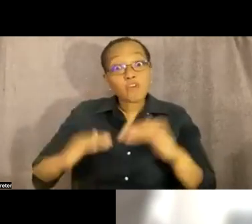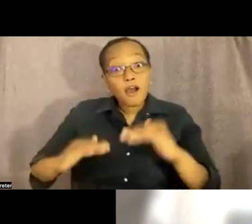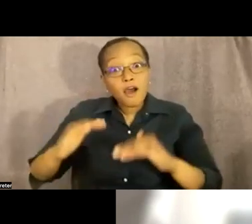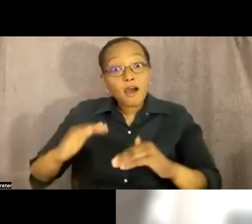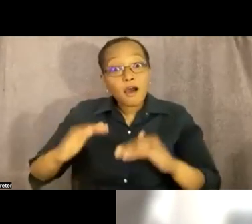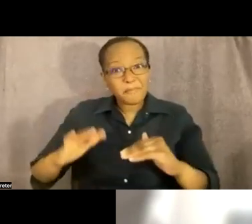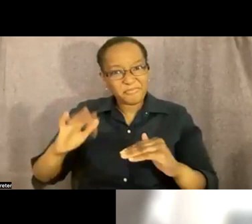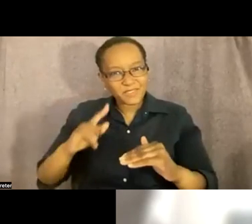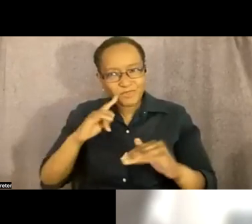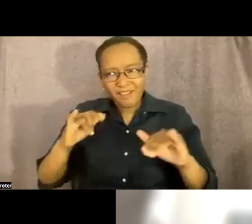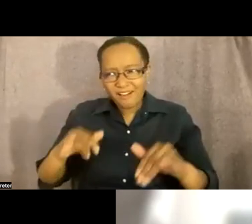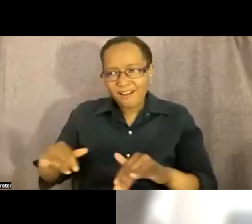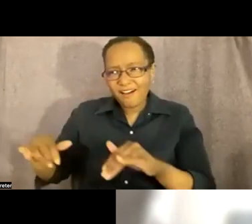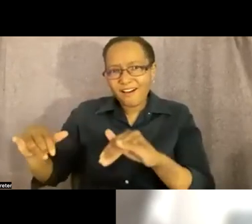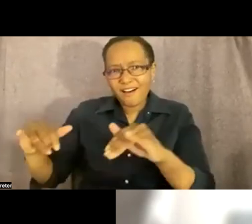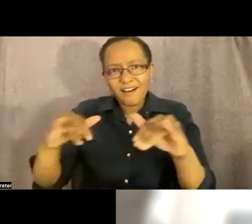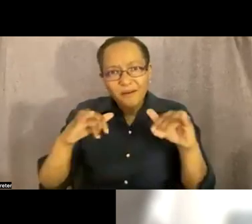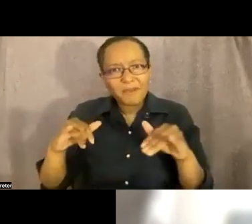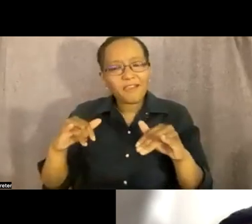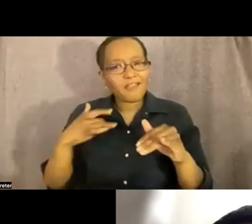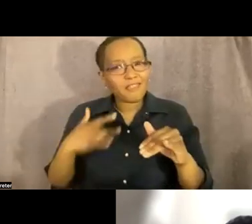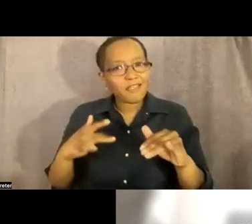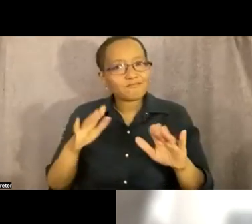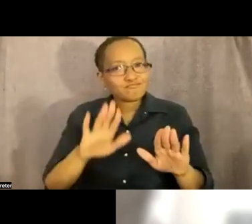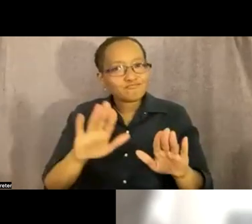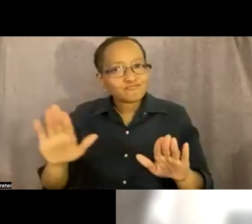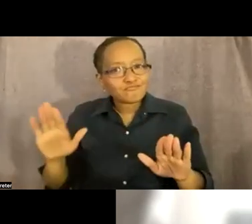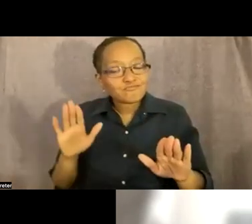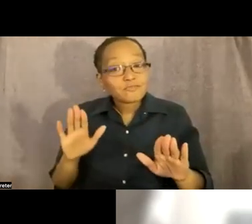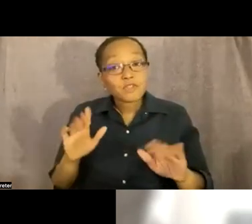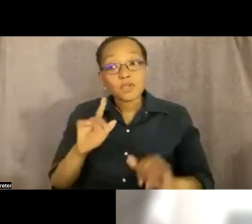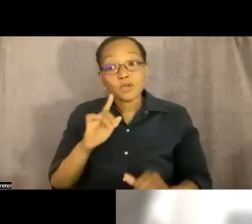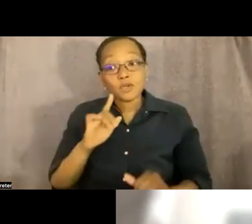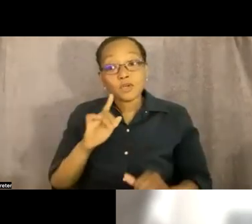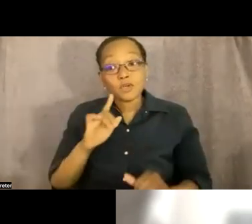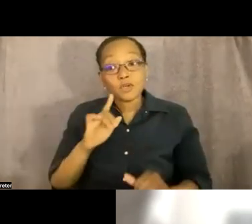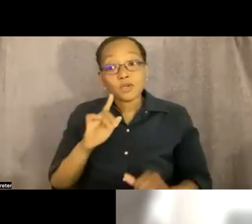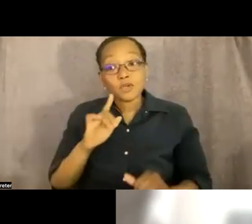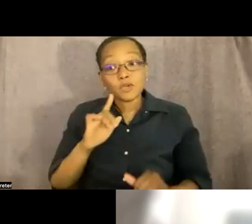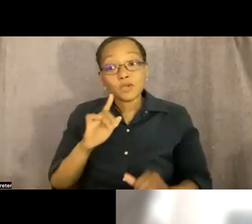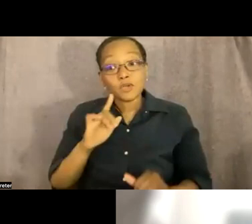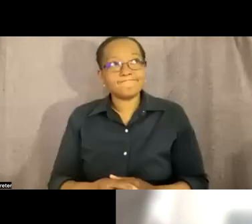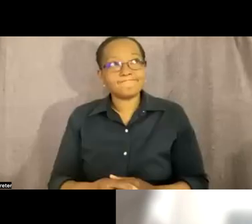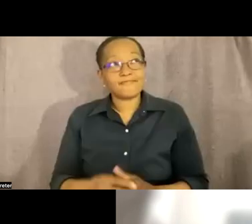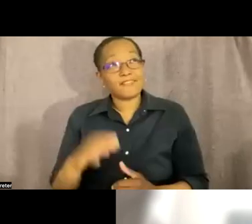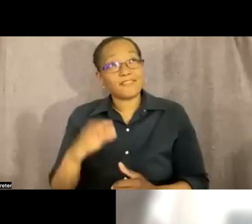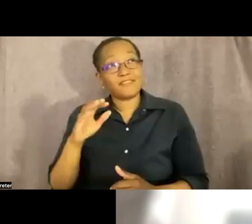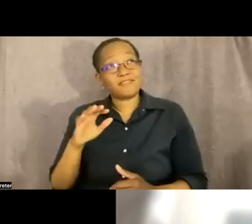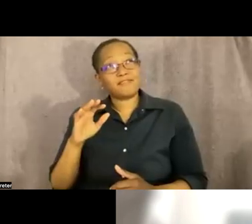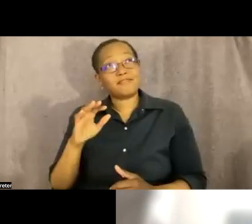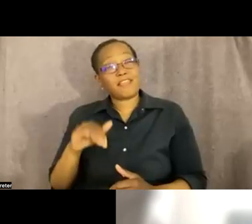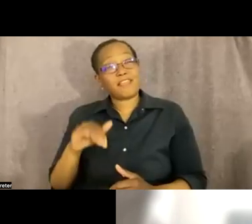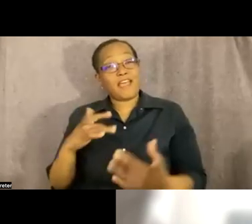um and so i mean just simply put uh you know it was a way to uh you know